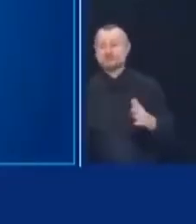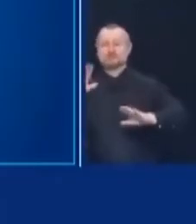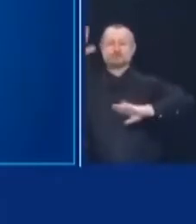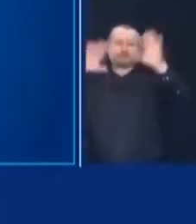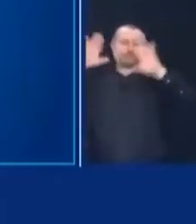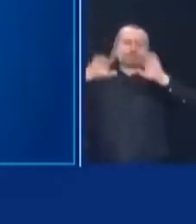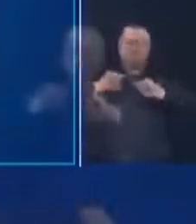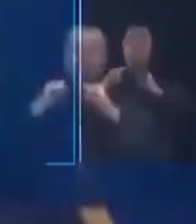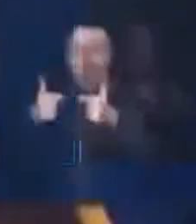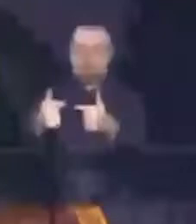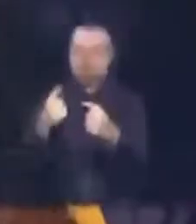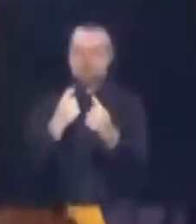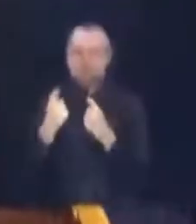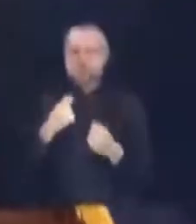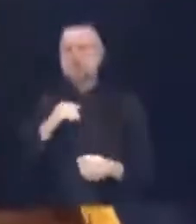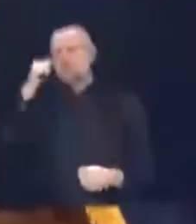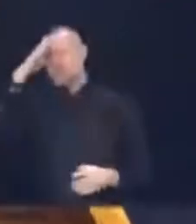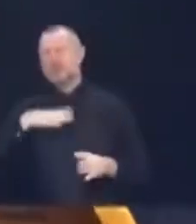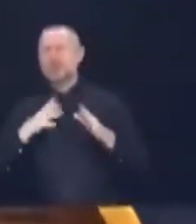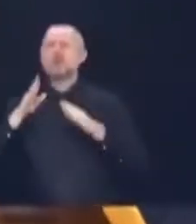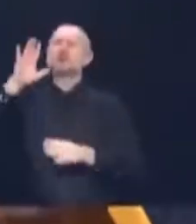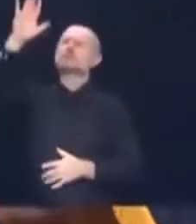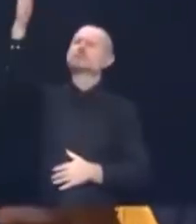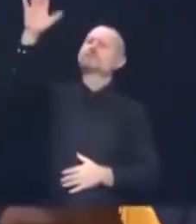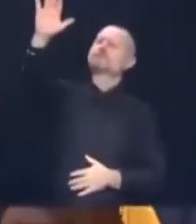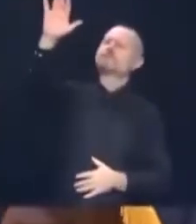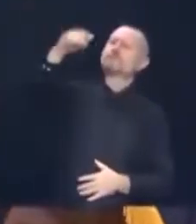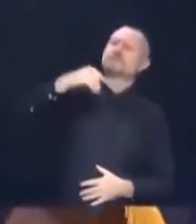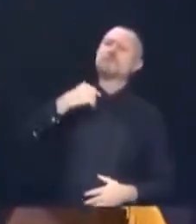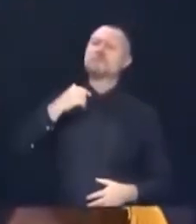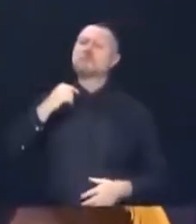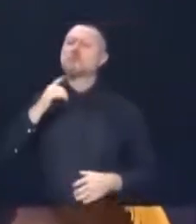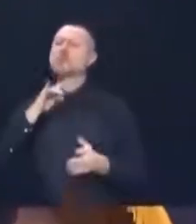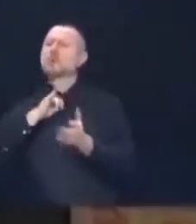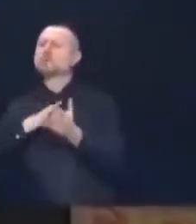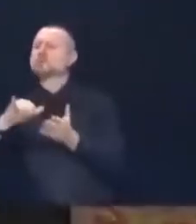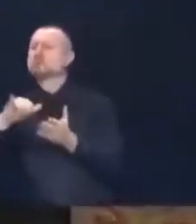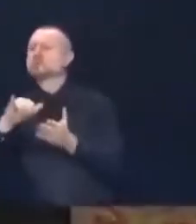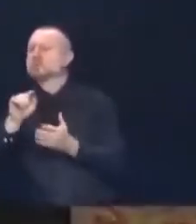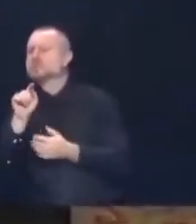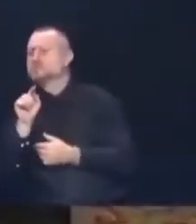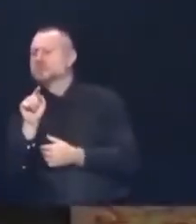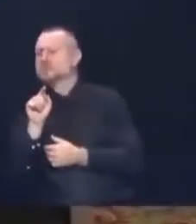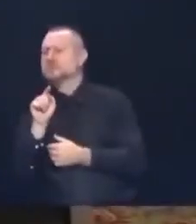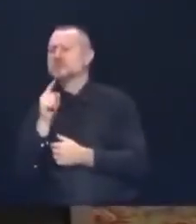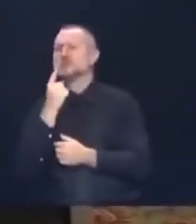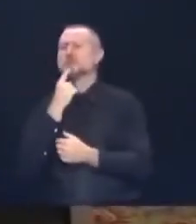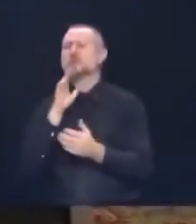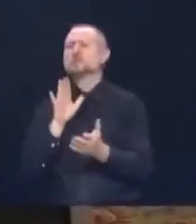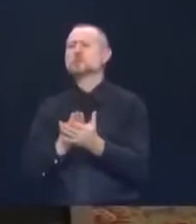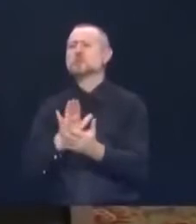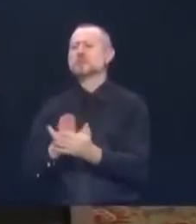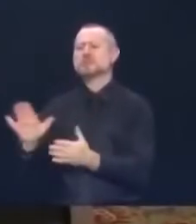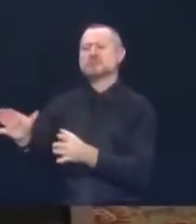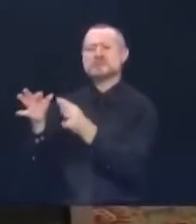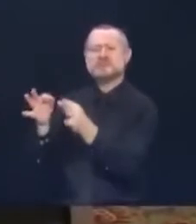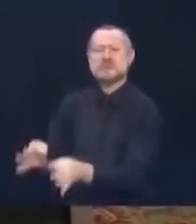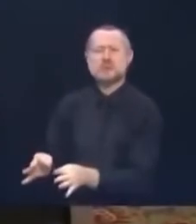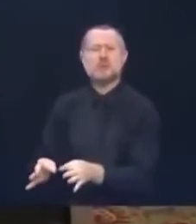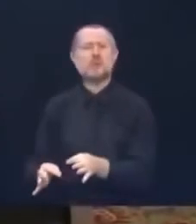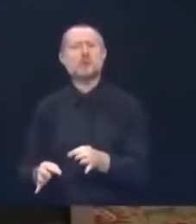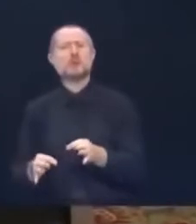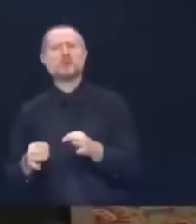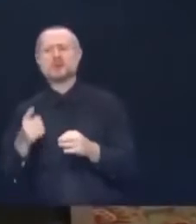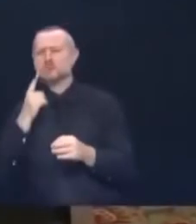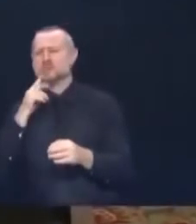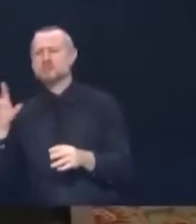I'm a little unclear about New York City schools. The other day you said this is the city's decision, they have an agreement of 3%. Today you said, well, I